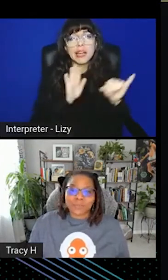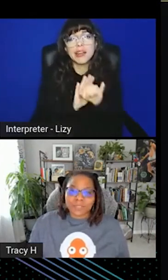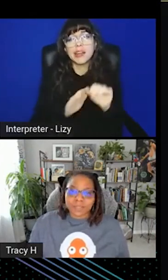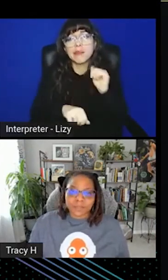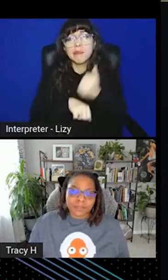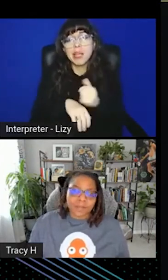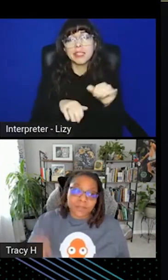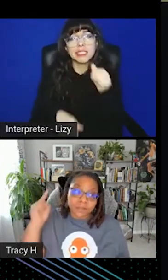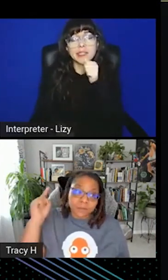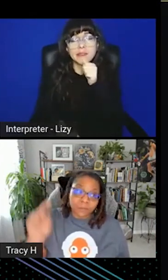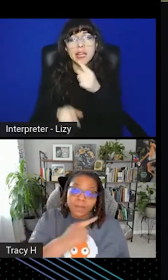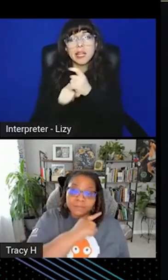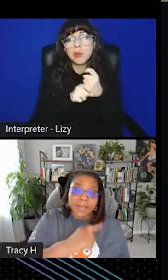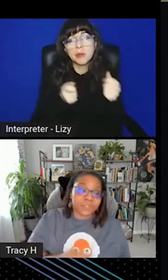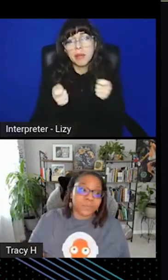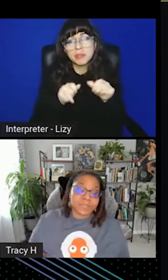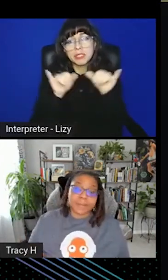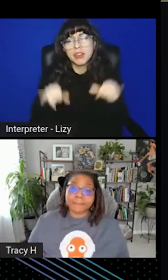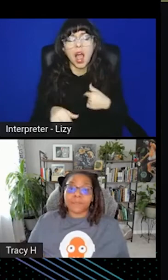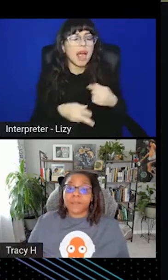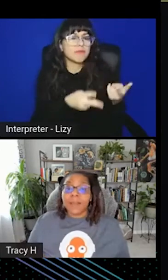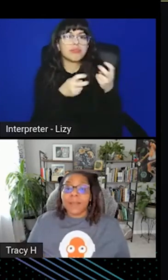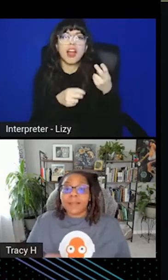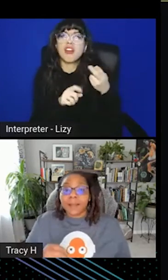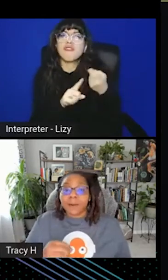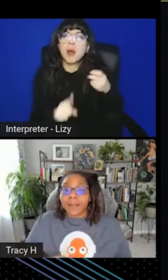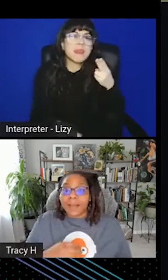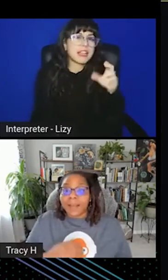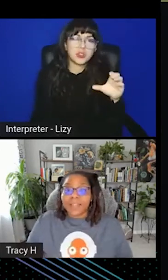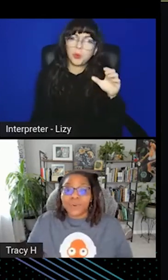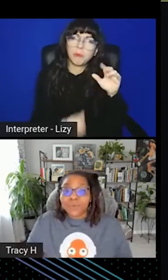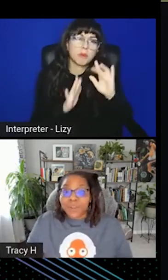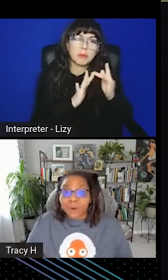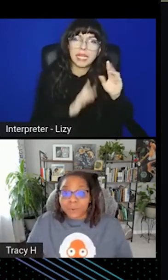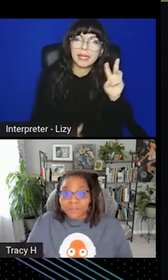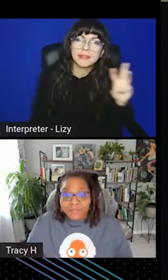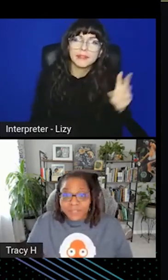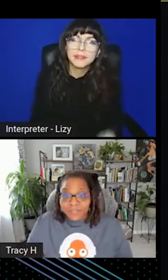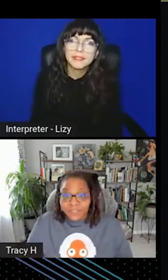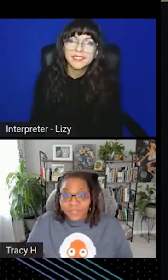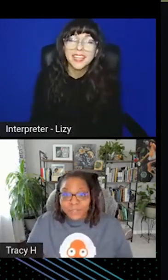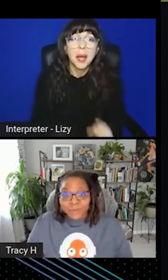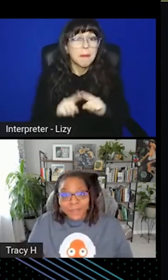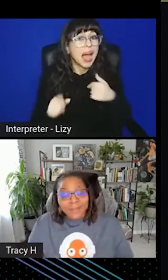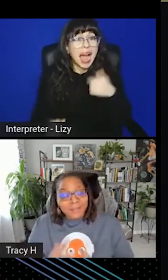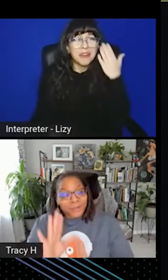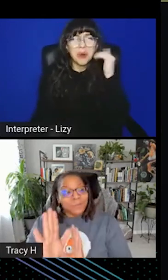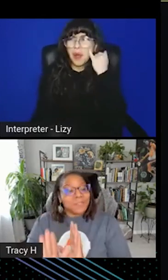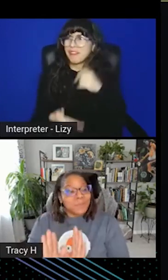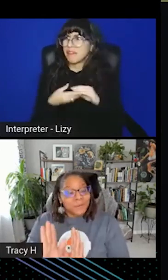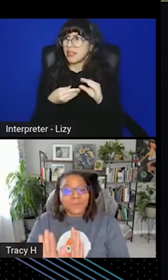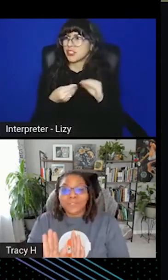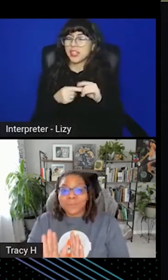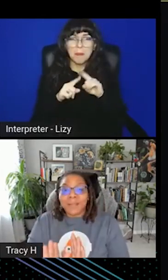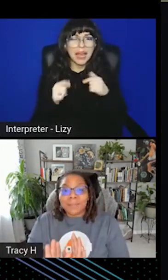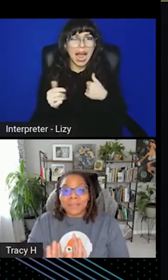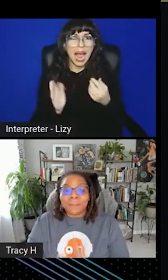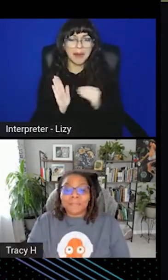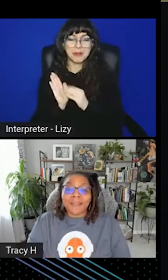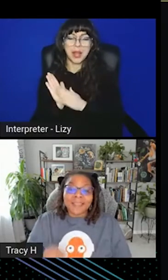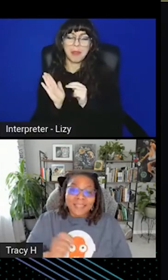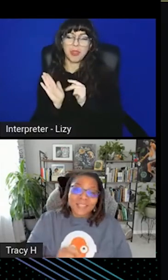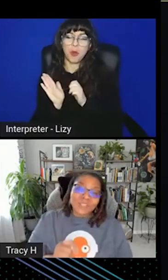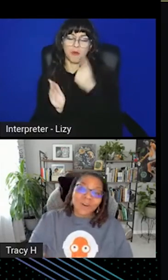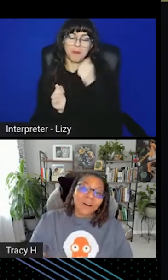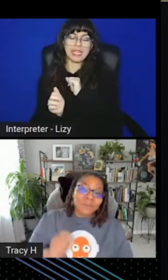management system. I took that right off of HashiCorp site. Now, I don't know if I've said this yet. So I've got this note in my speaker notes to remind me.